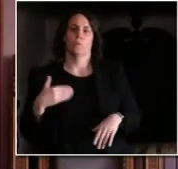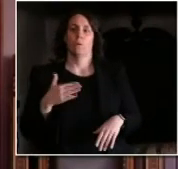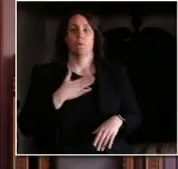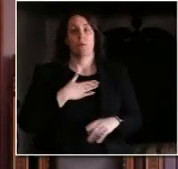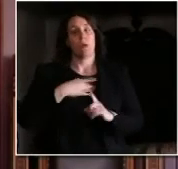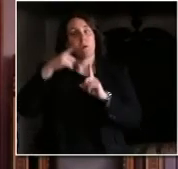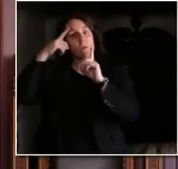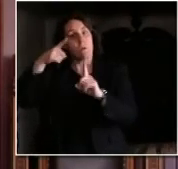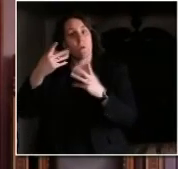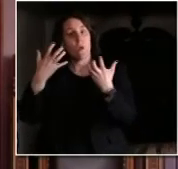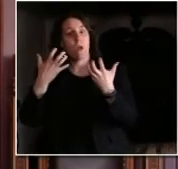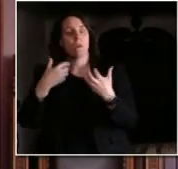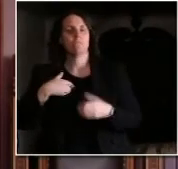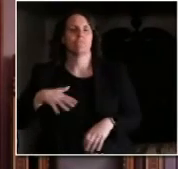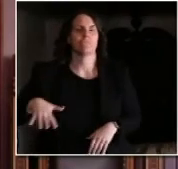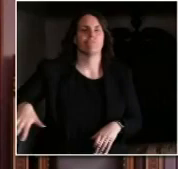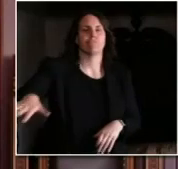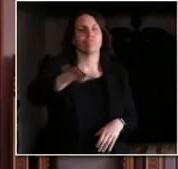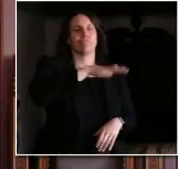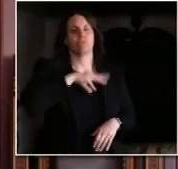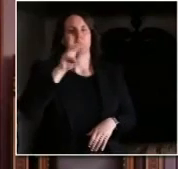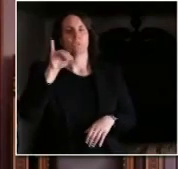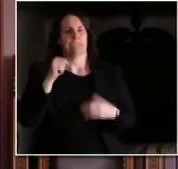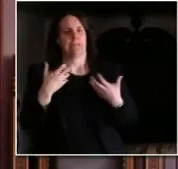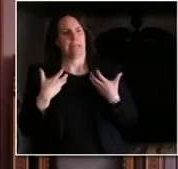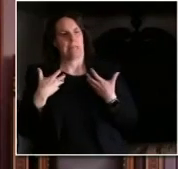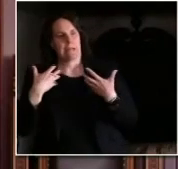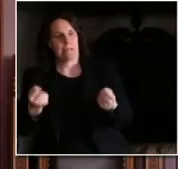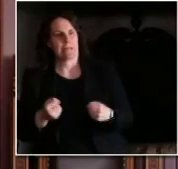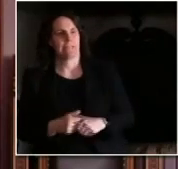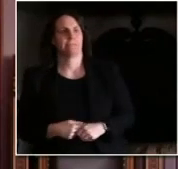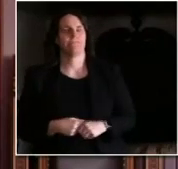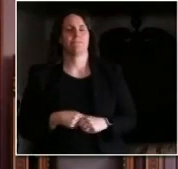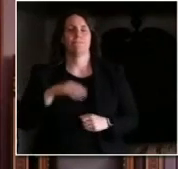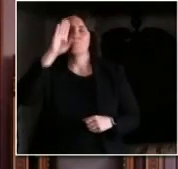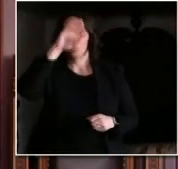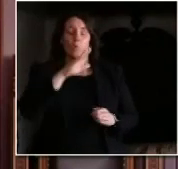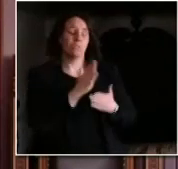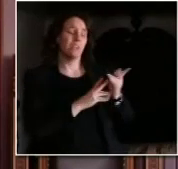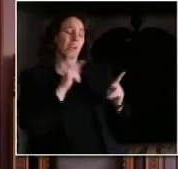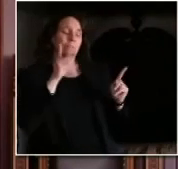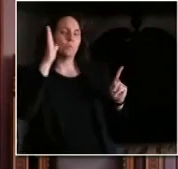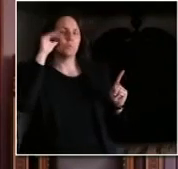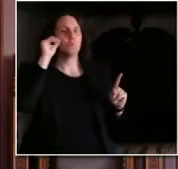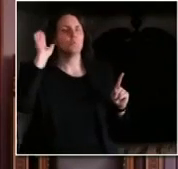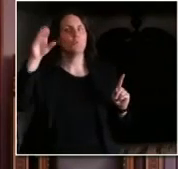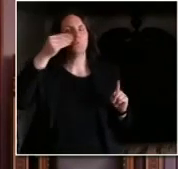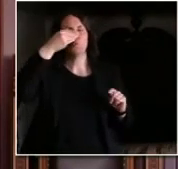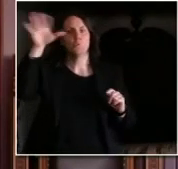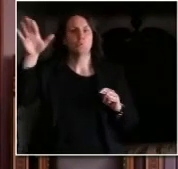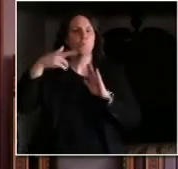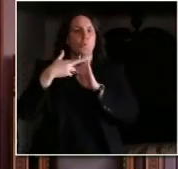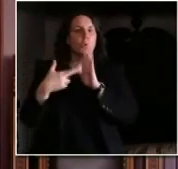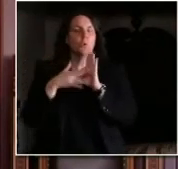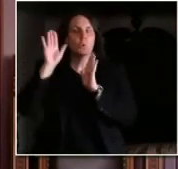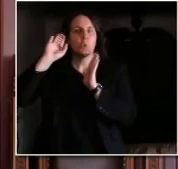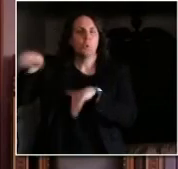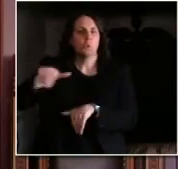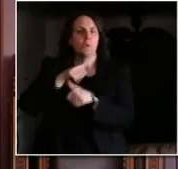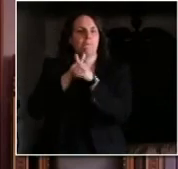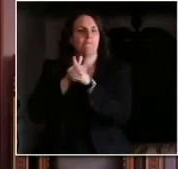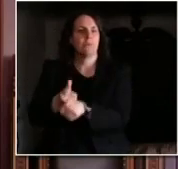now some people may not get the message and basically focus on